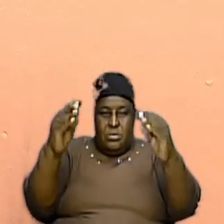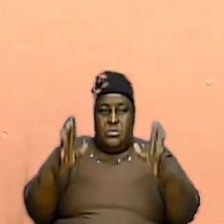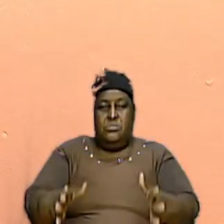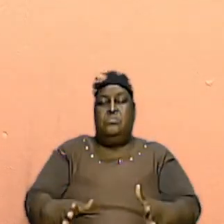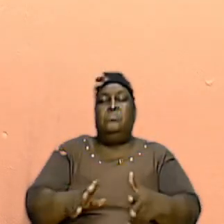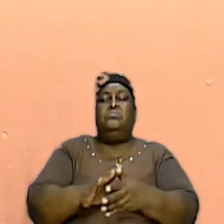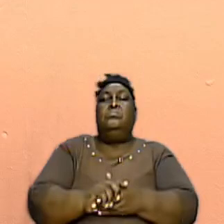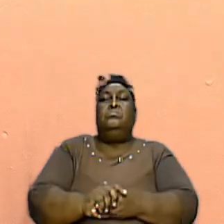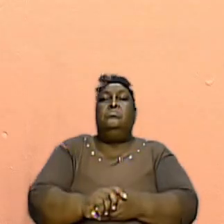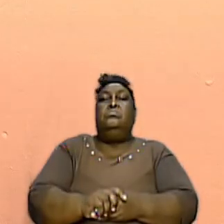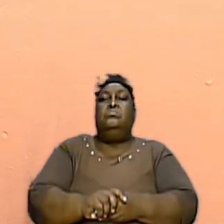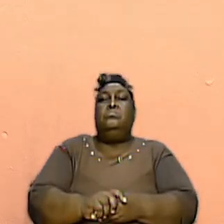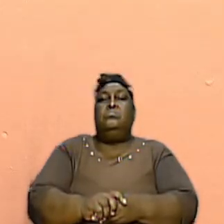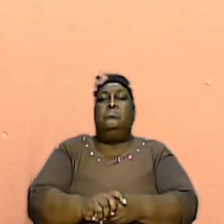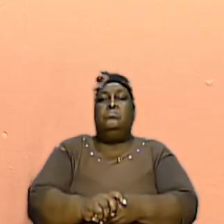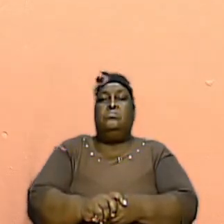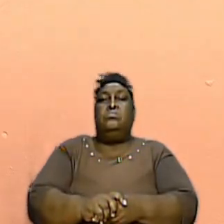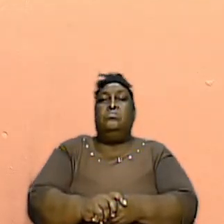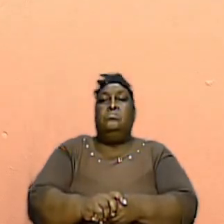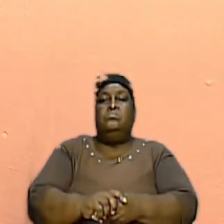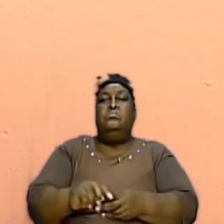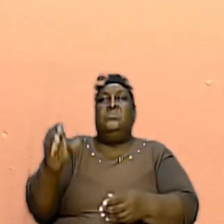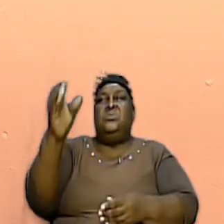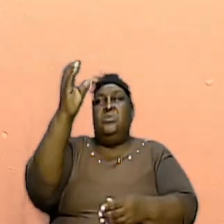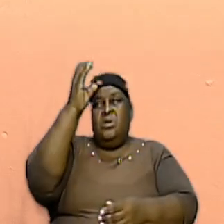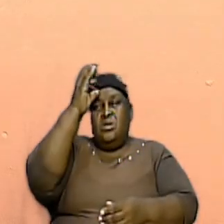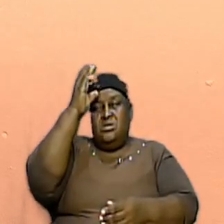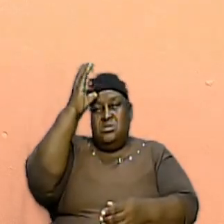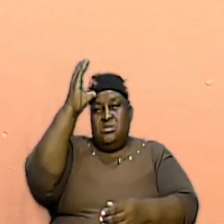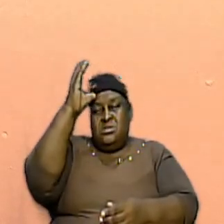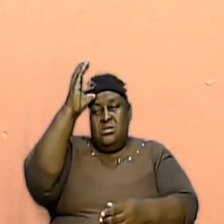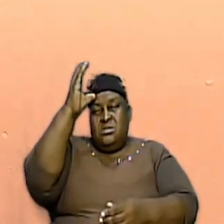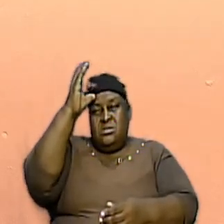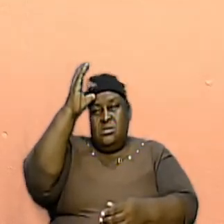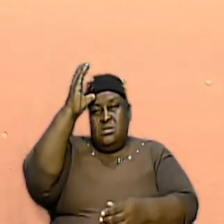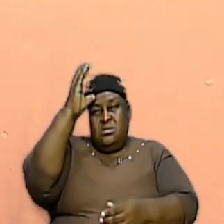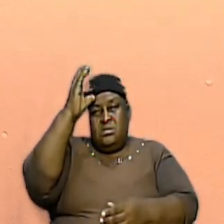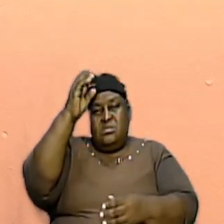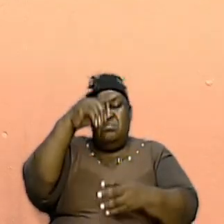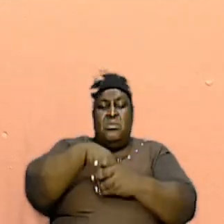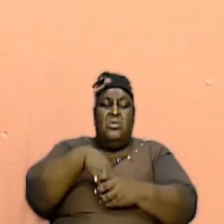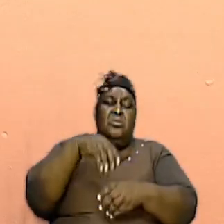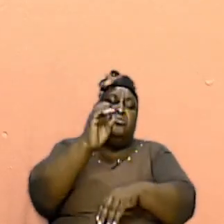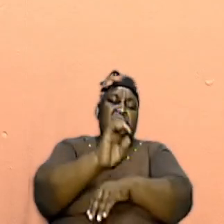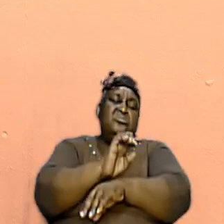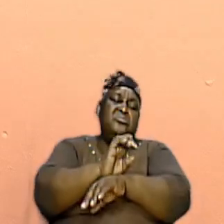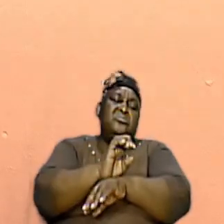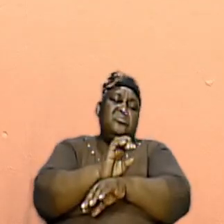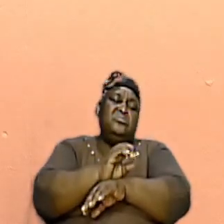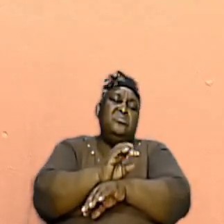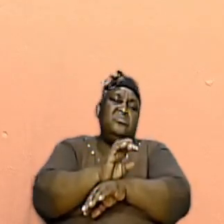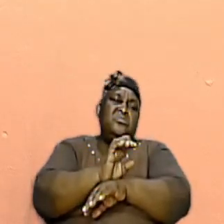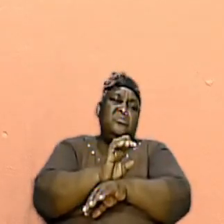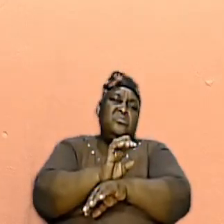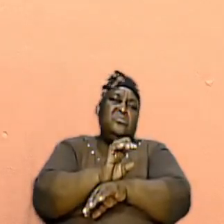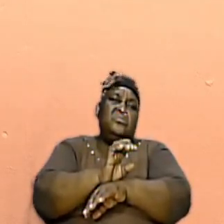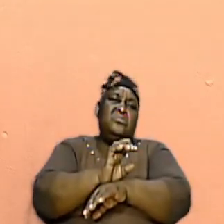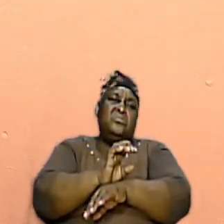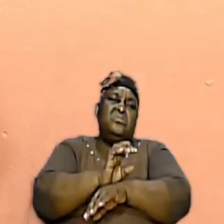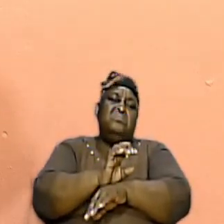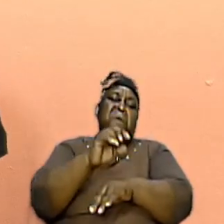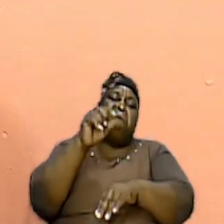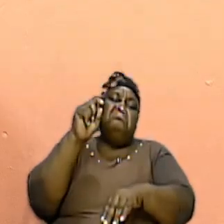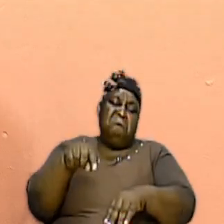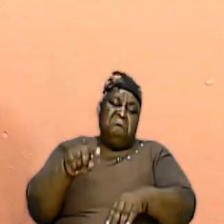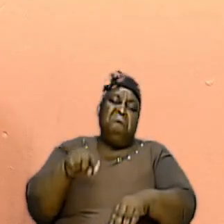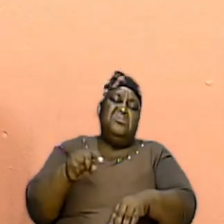But The Concept That In The Church In This